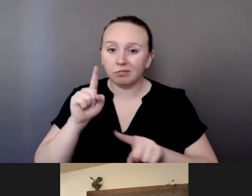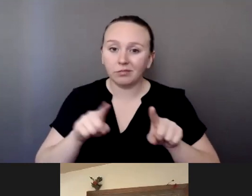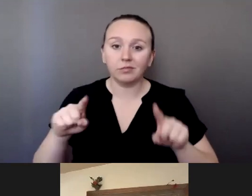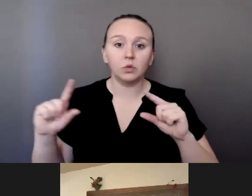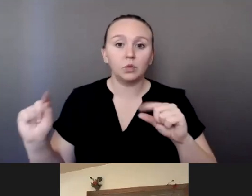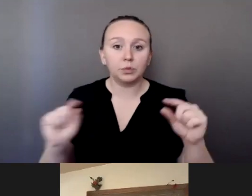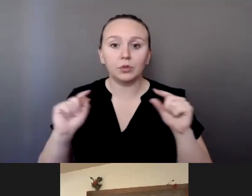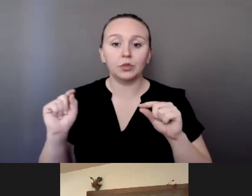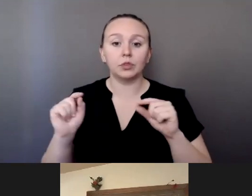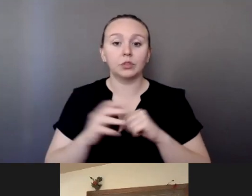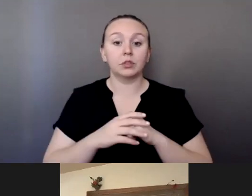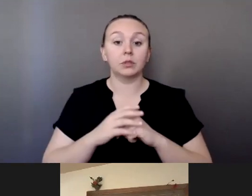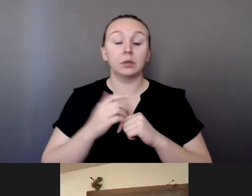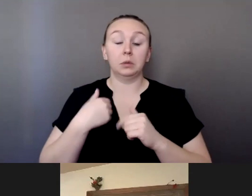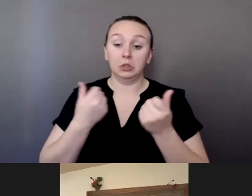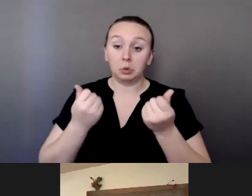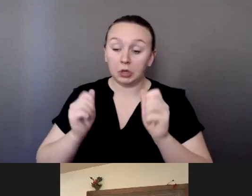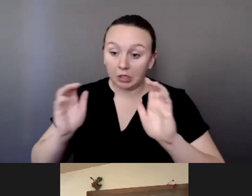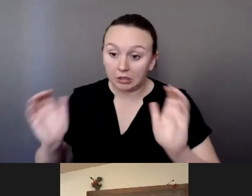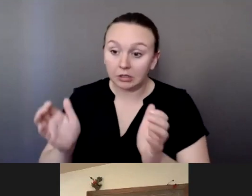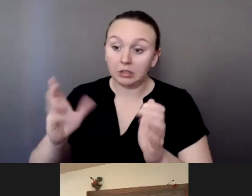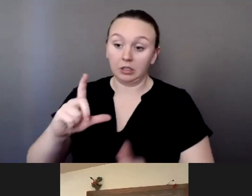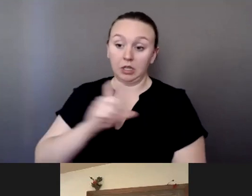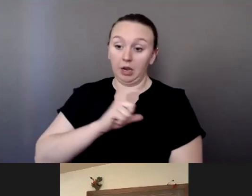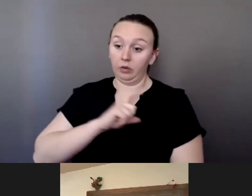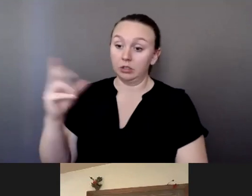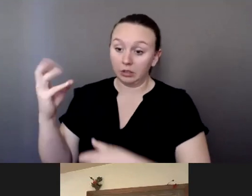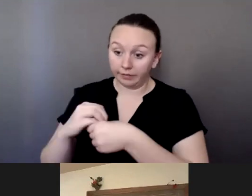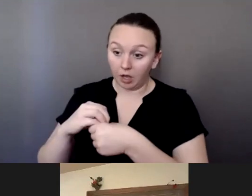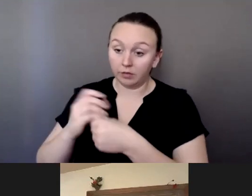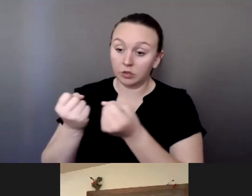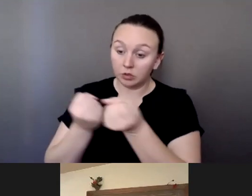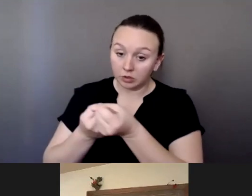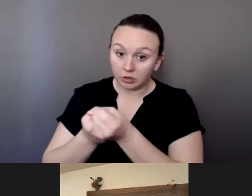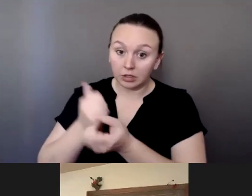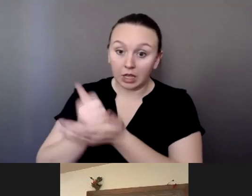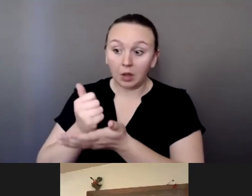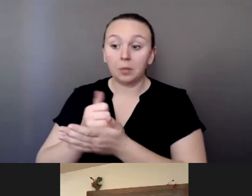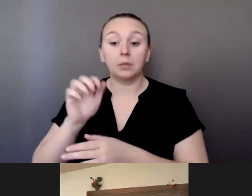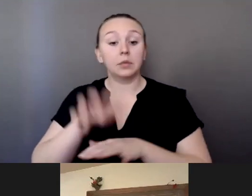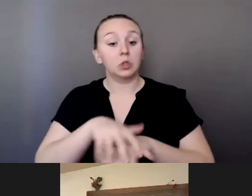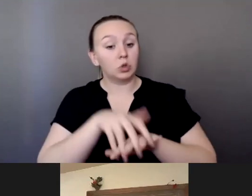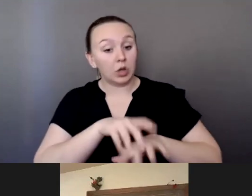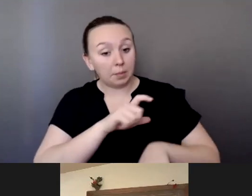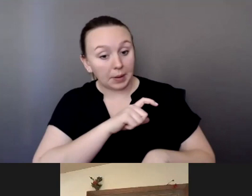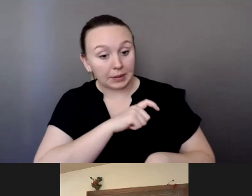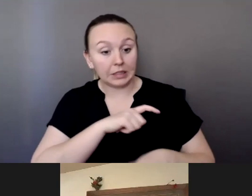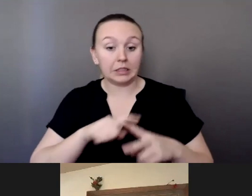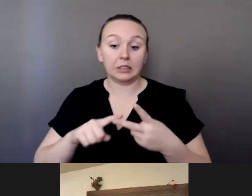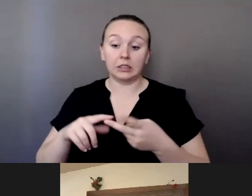our law enforcement to assist, the local law enforcement, tribal police. We've also